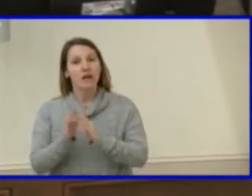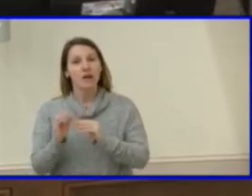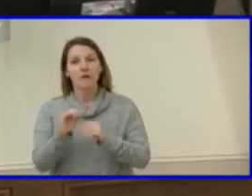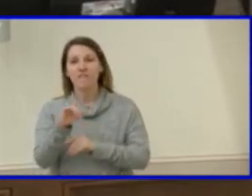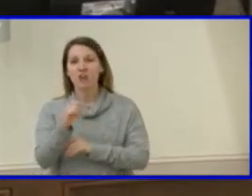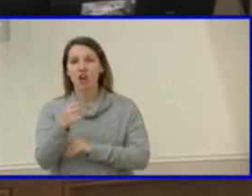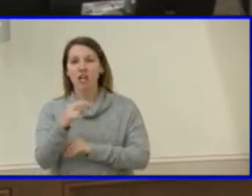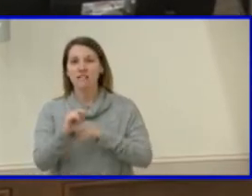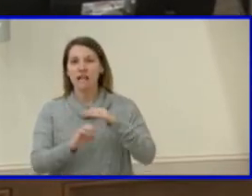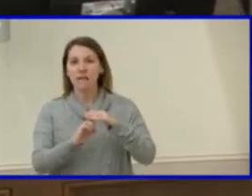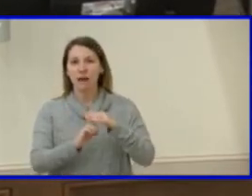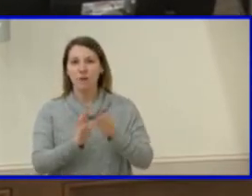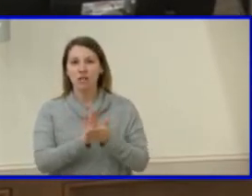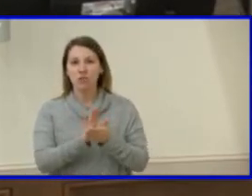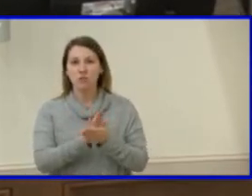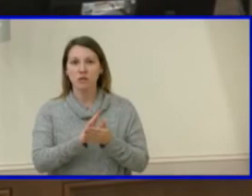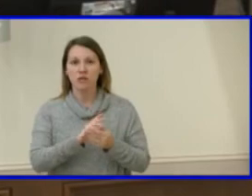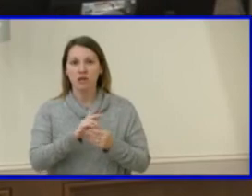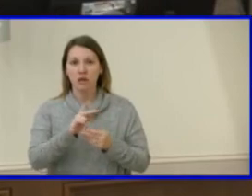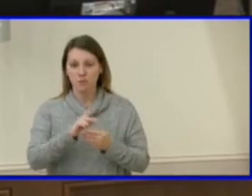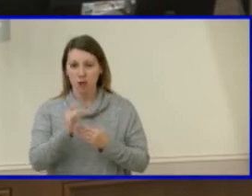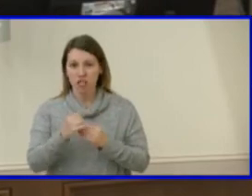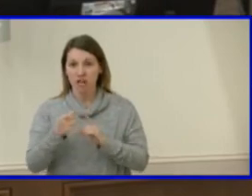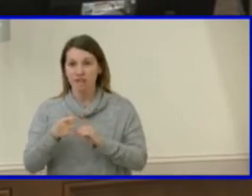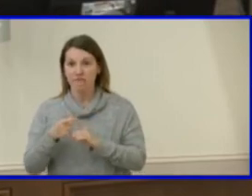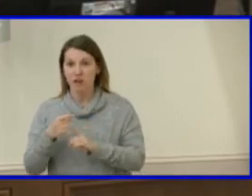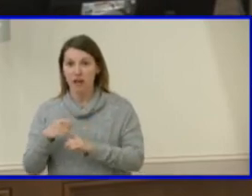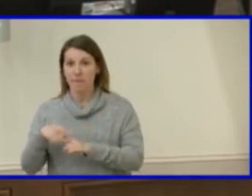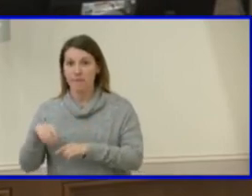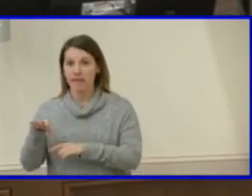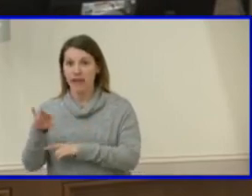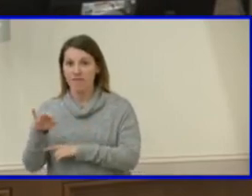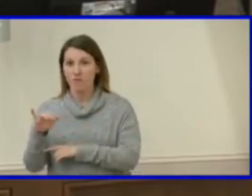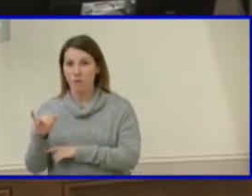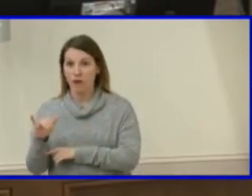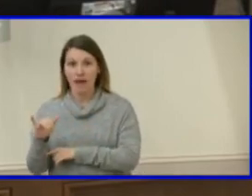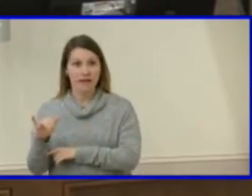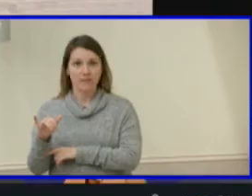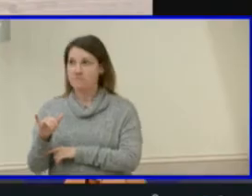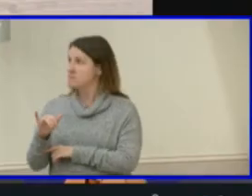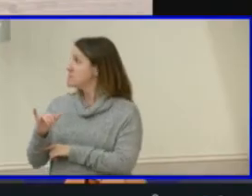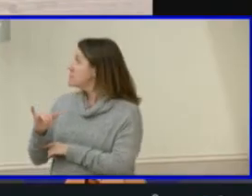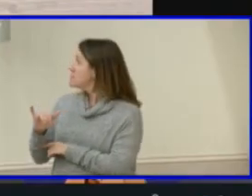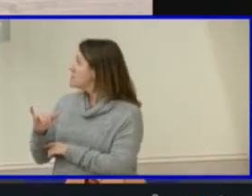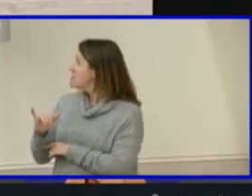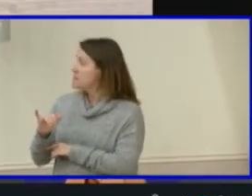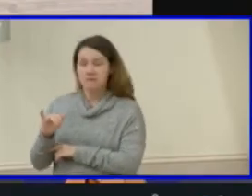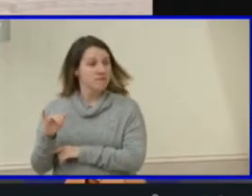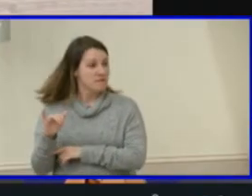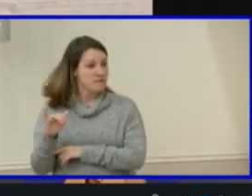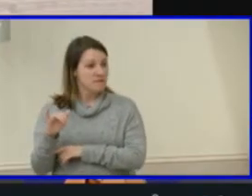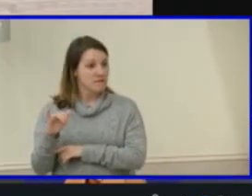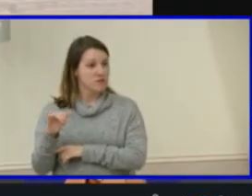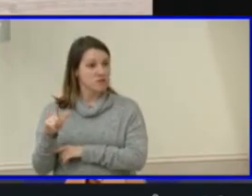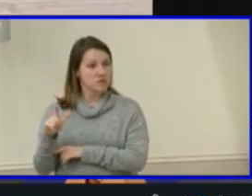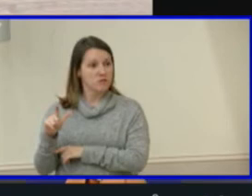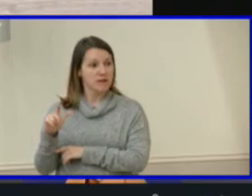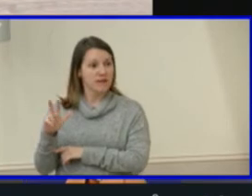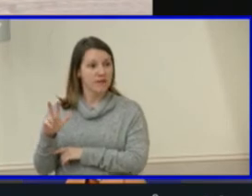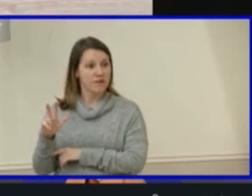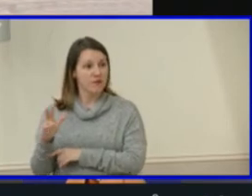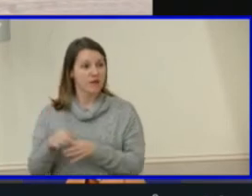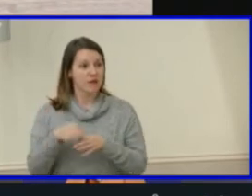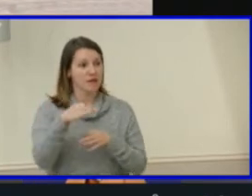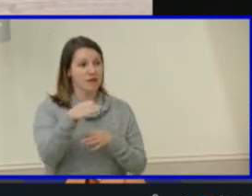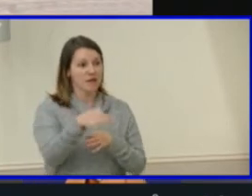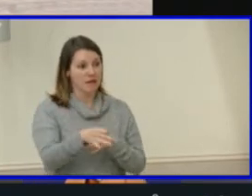school project from FY 24 year 3 to FY 23 year 2 of the CIP to potentially help with the capacity